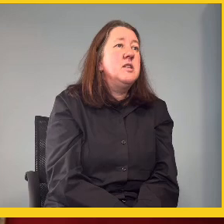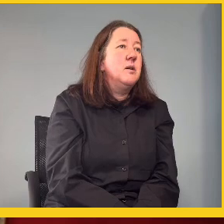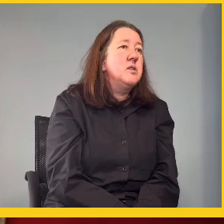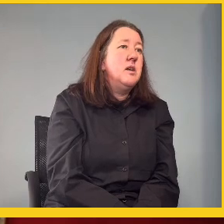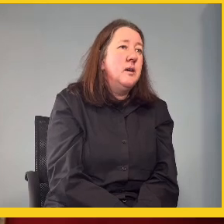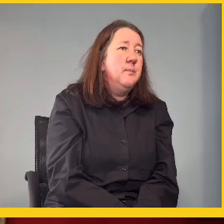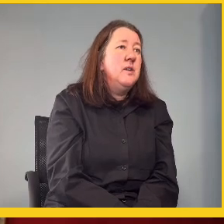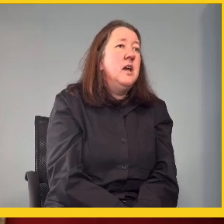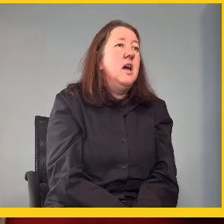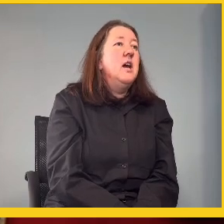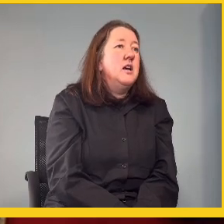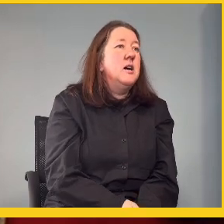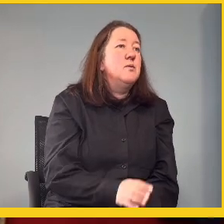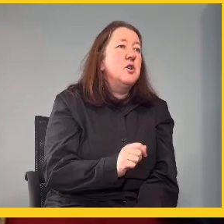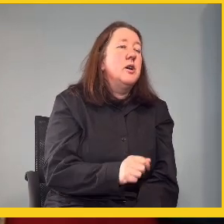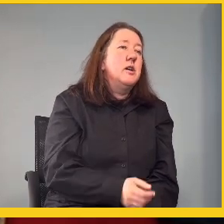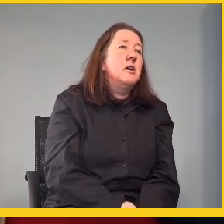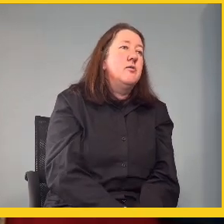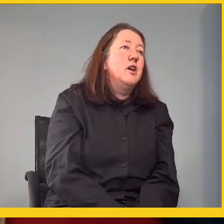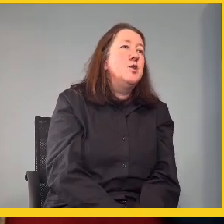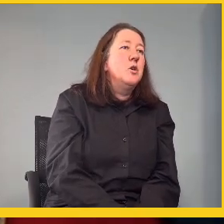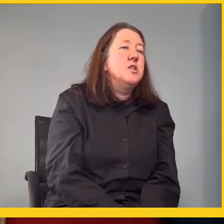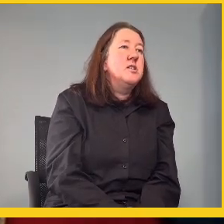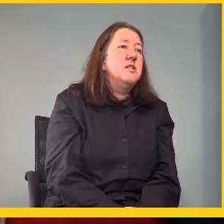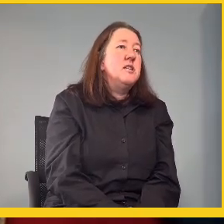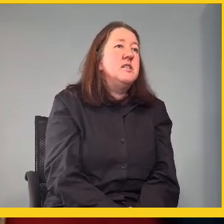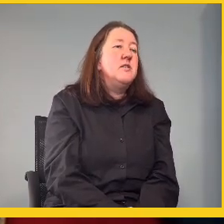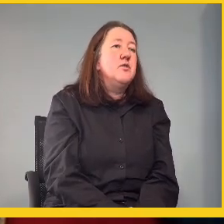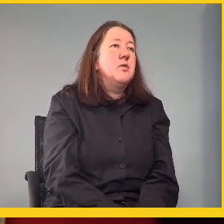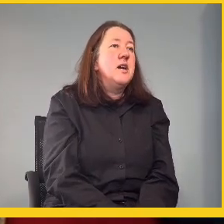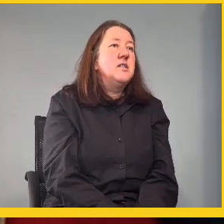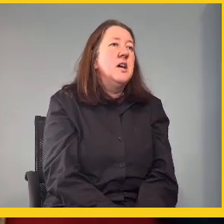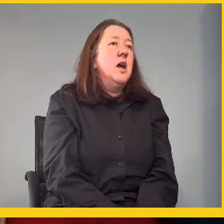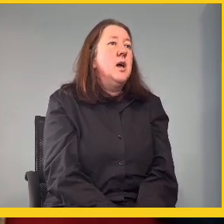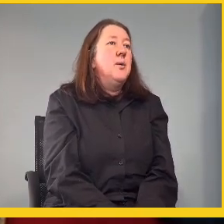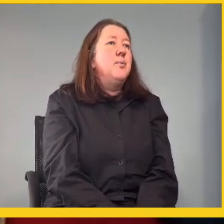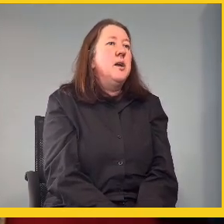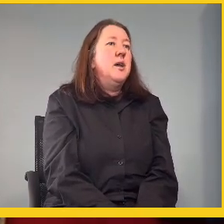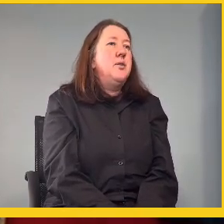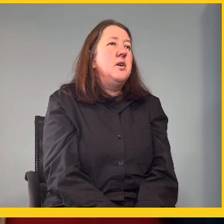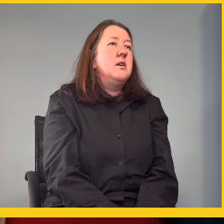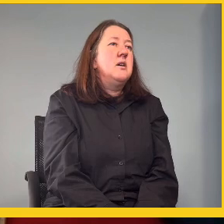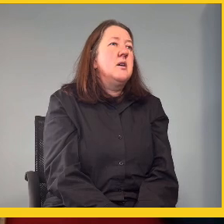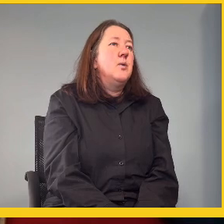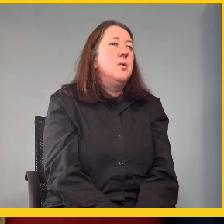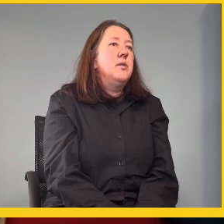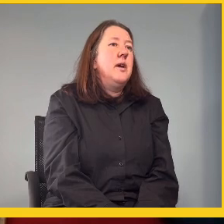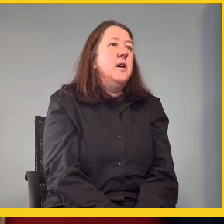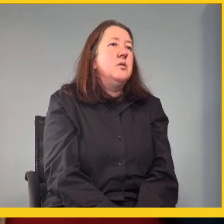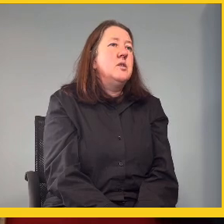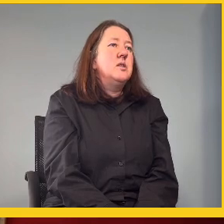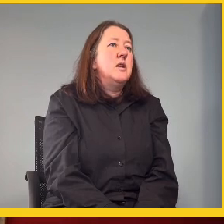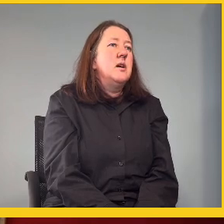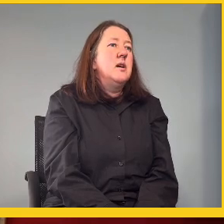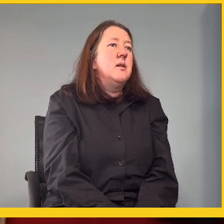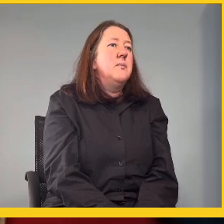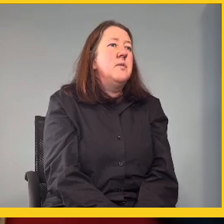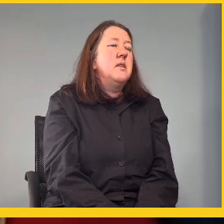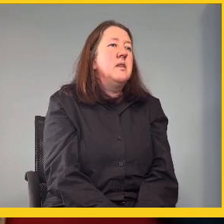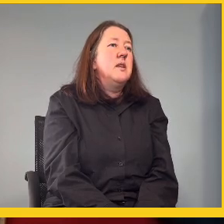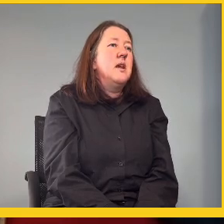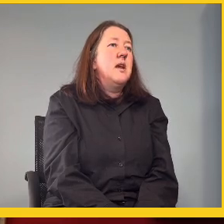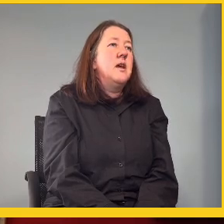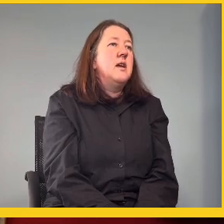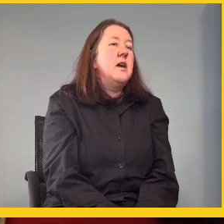about three times a year. Wow. Um, so I can fly to Washington, D.C. for that. But I think, without, um,